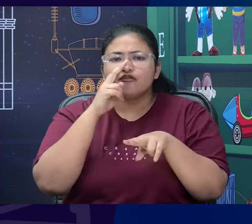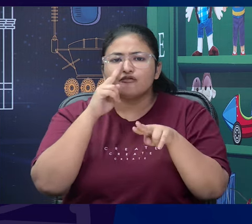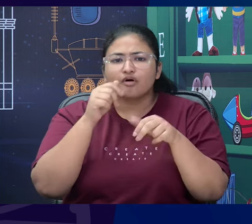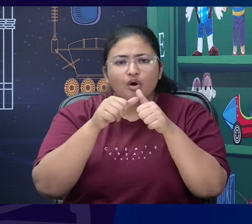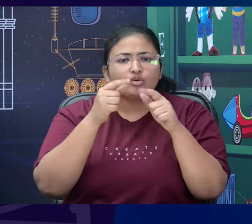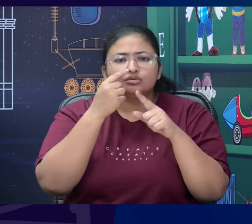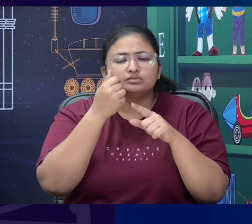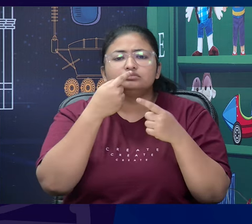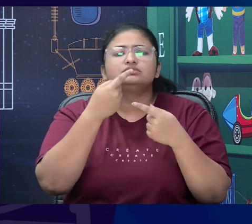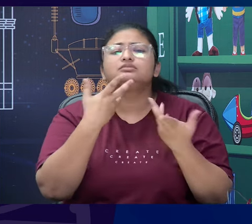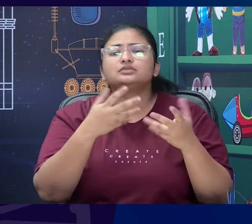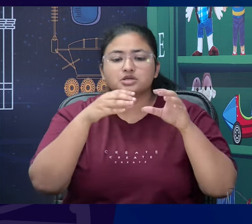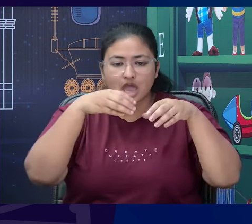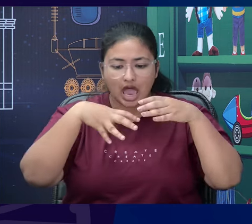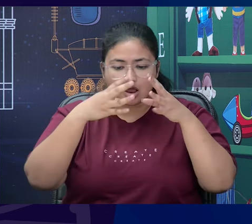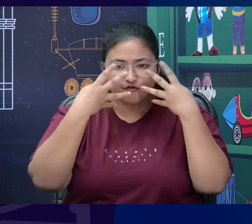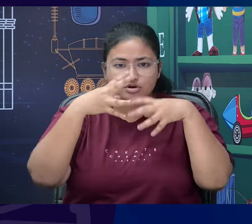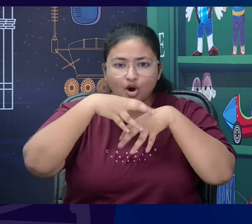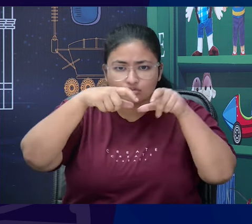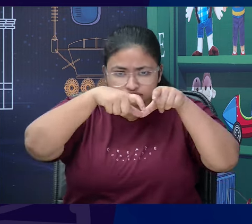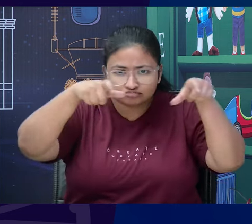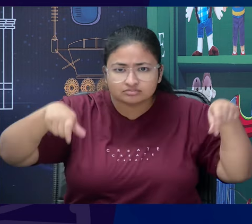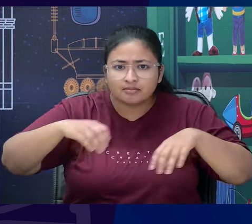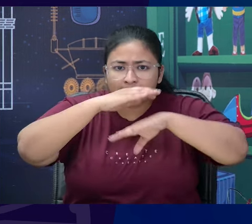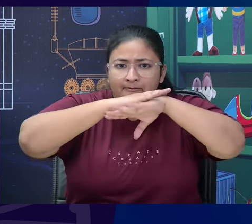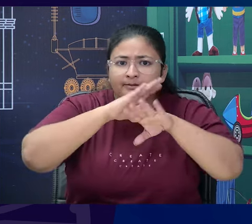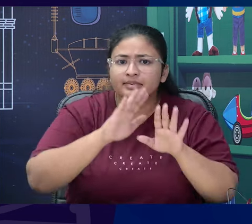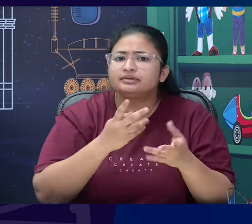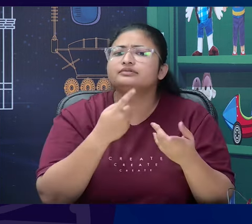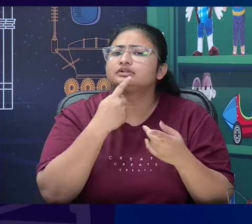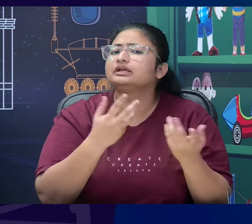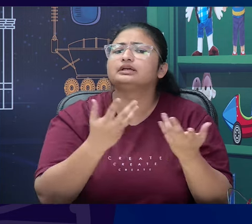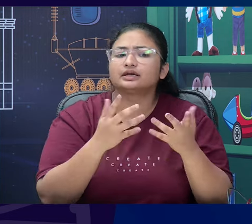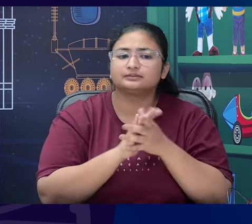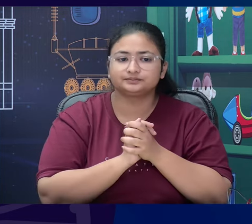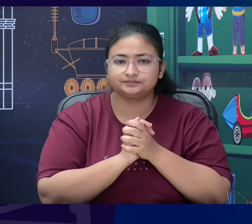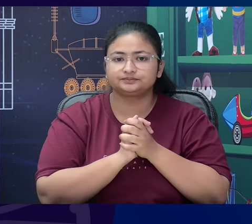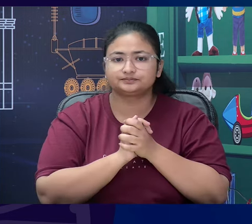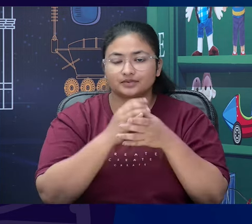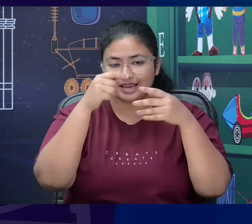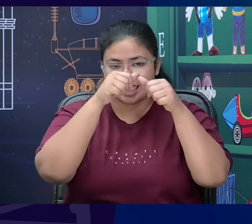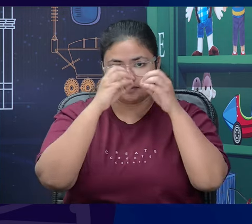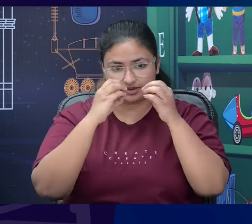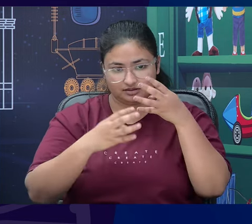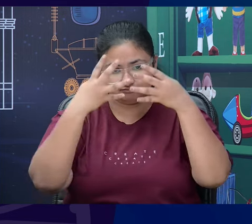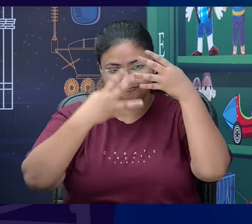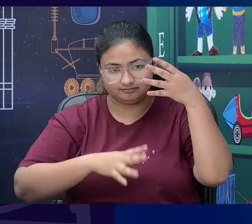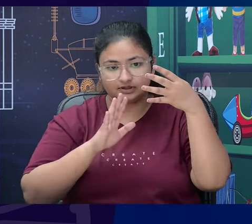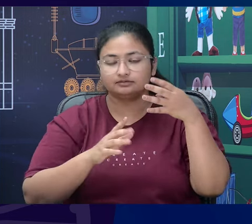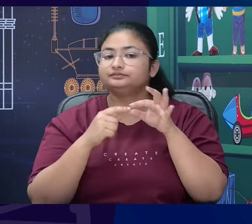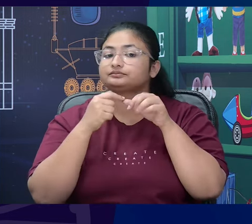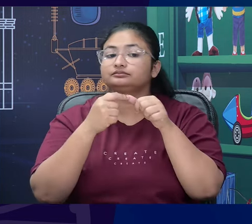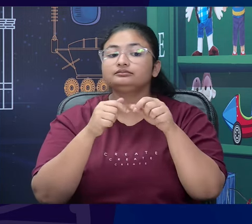you have your four options there. What do you think Ausubal said about the balcony? That